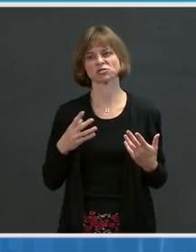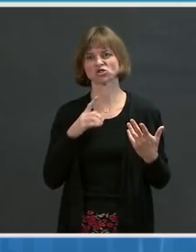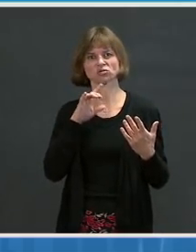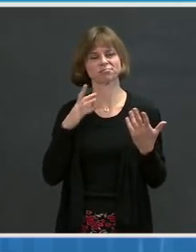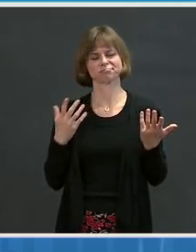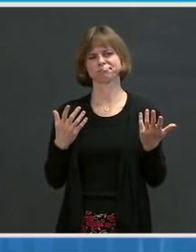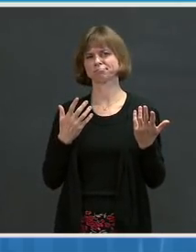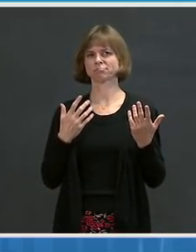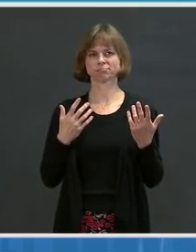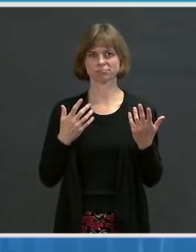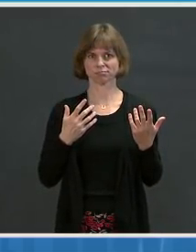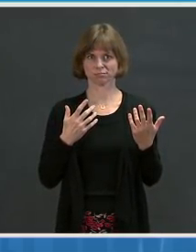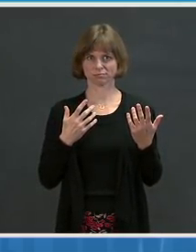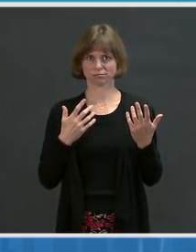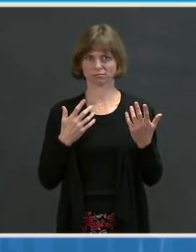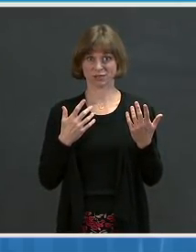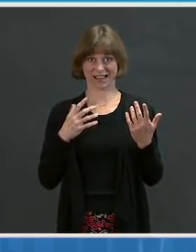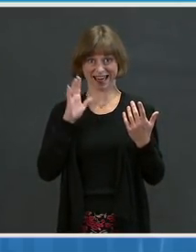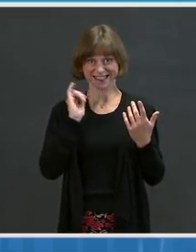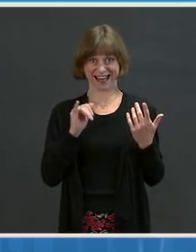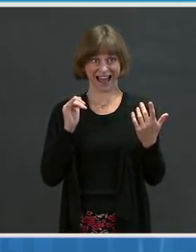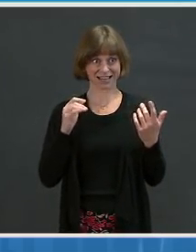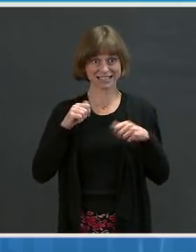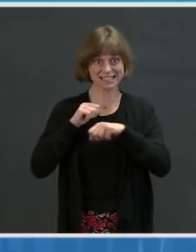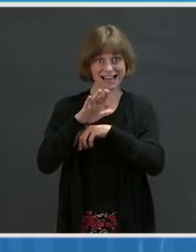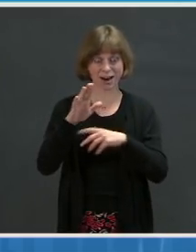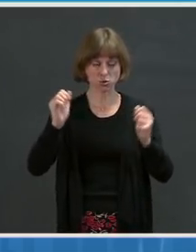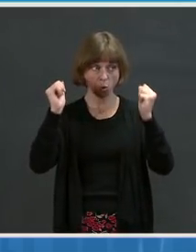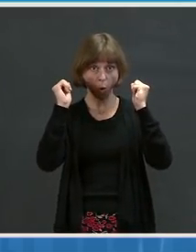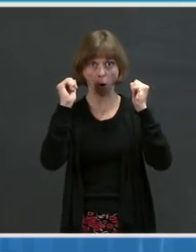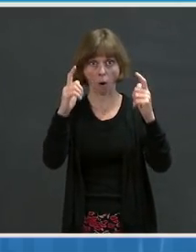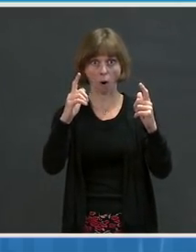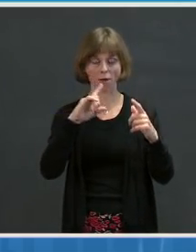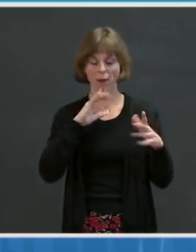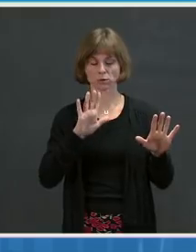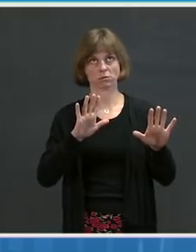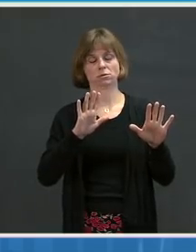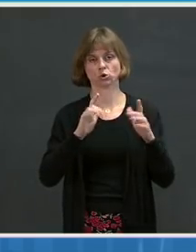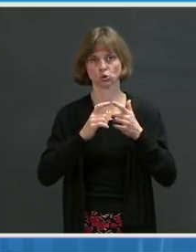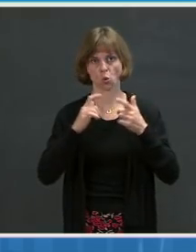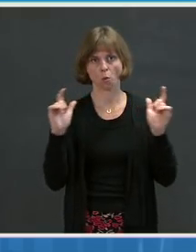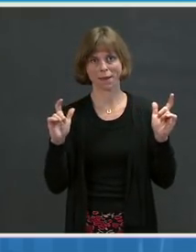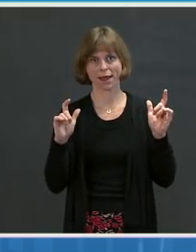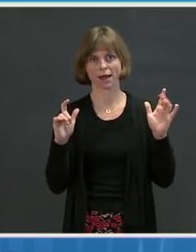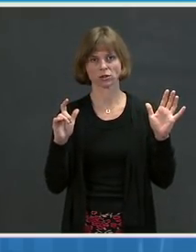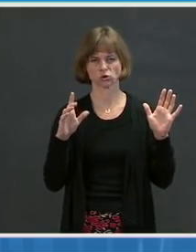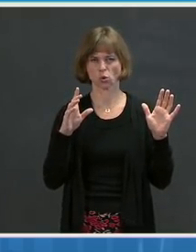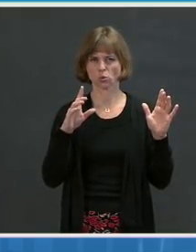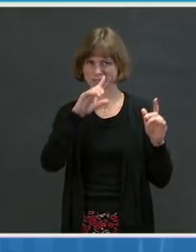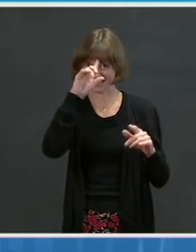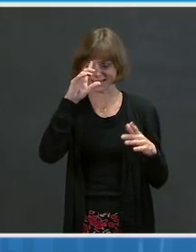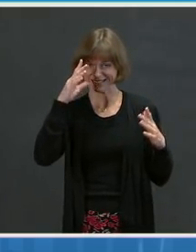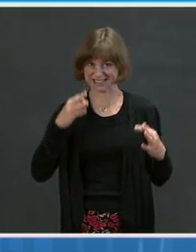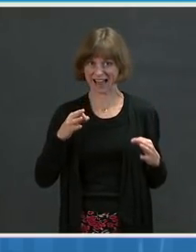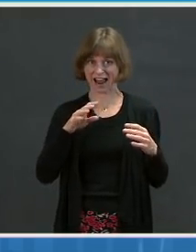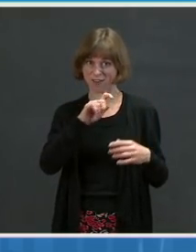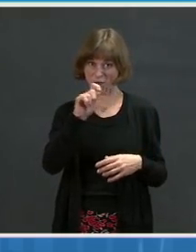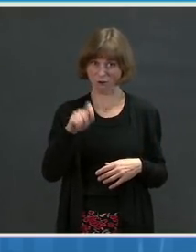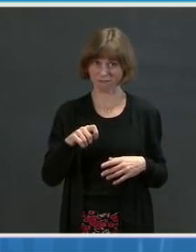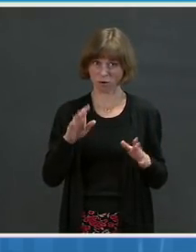big an undertaking? You get more sort of impact to send it more targeted. And can I ask